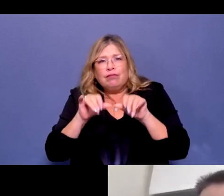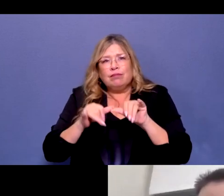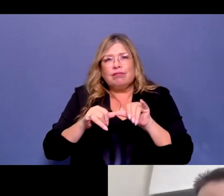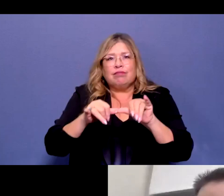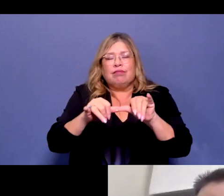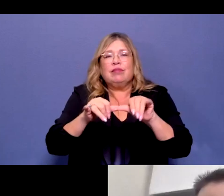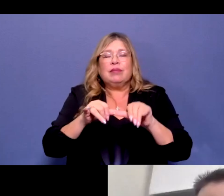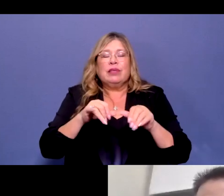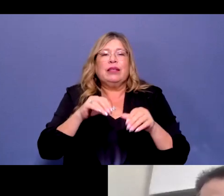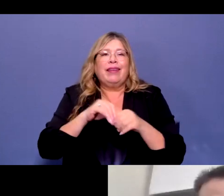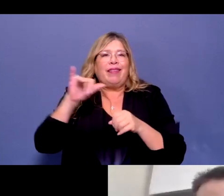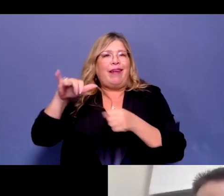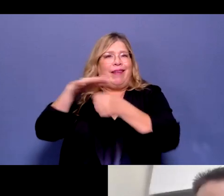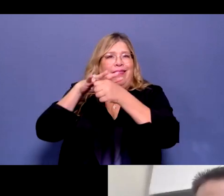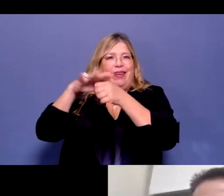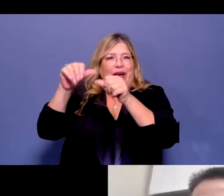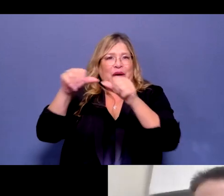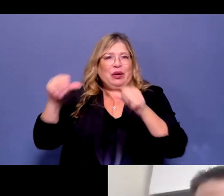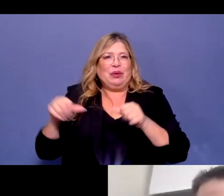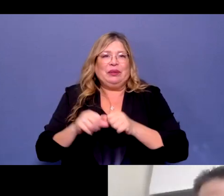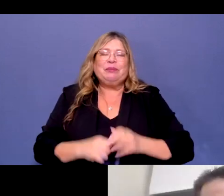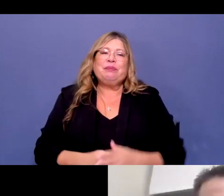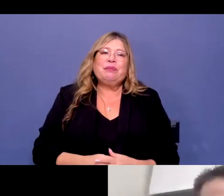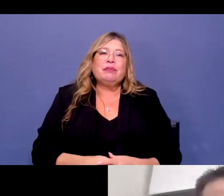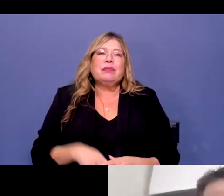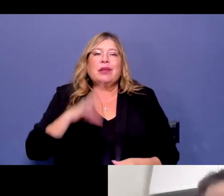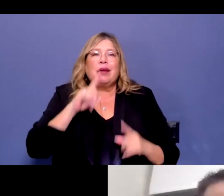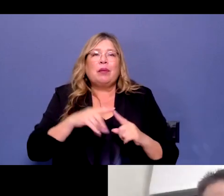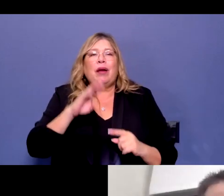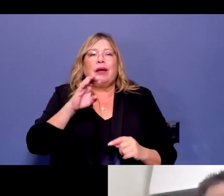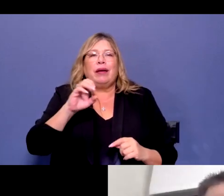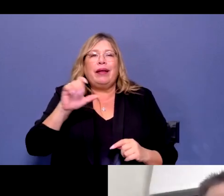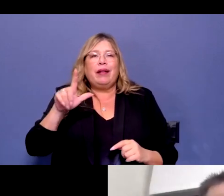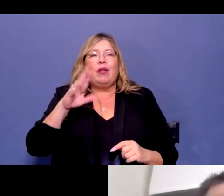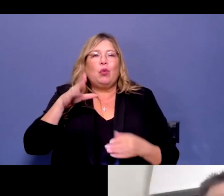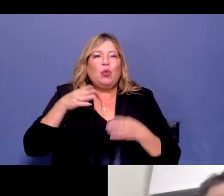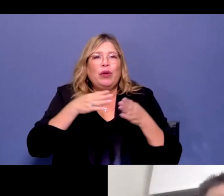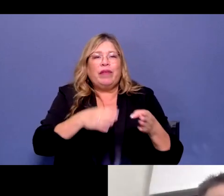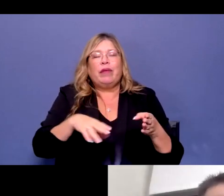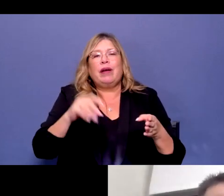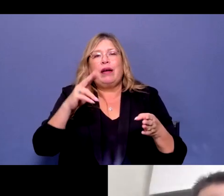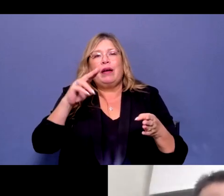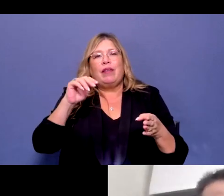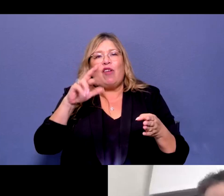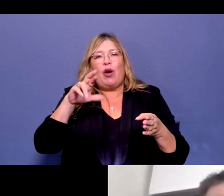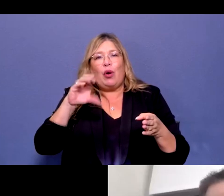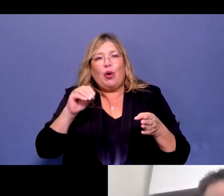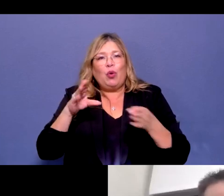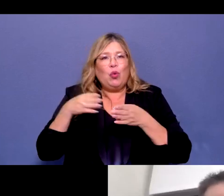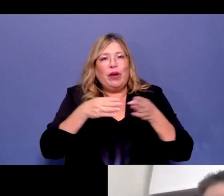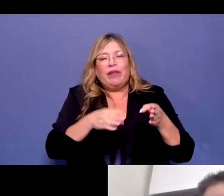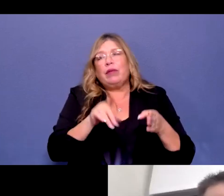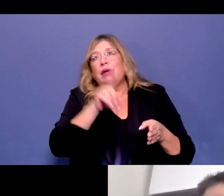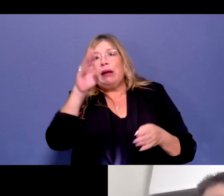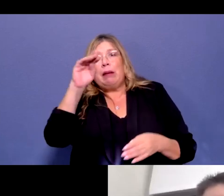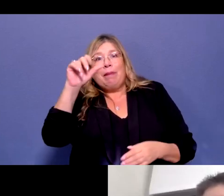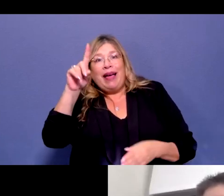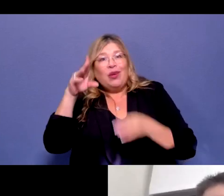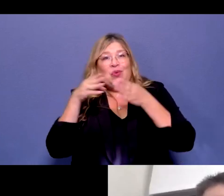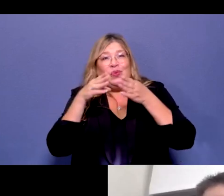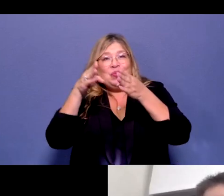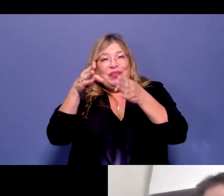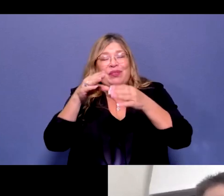up in that area. And so we're talking about, you know, the Eel River, Navarro River in Mendocino County. You get up into the Mad River and,